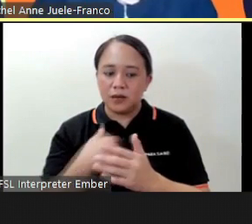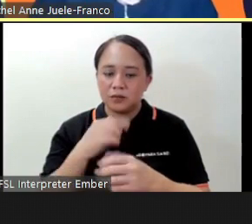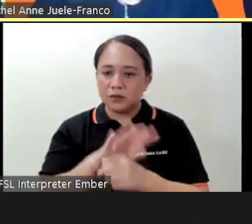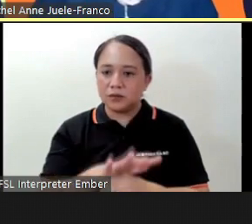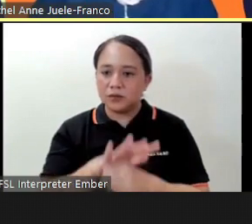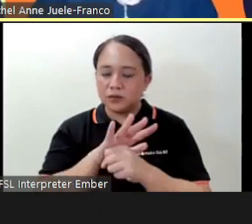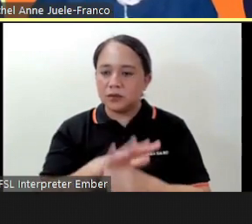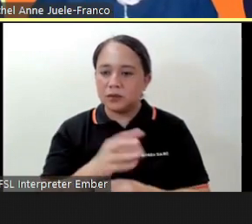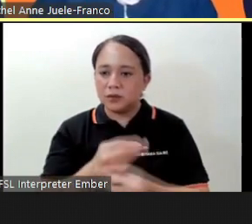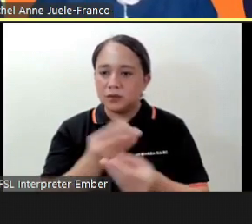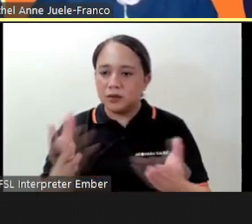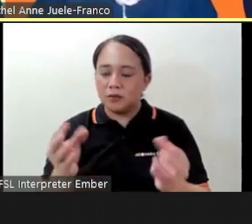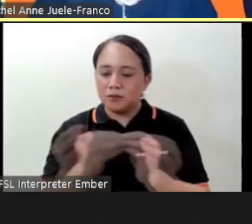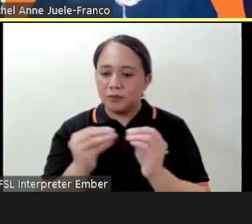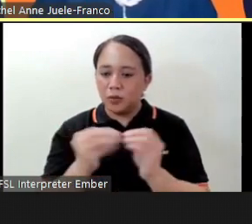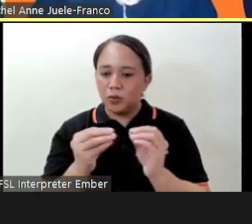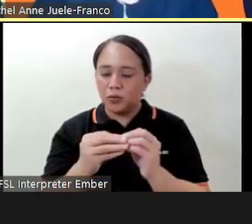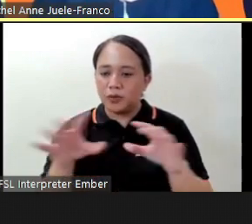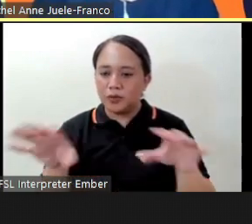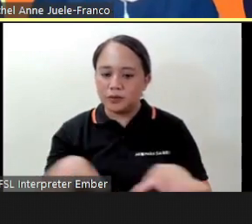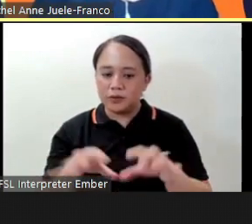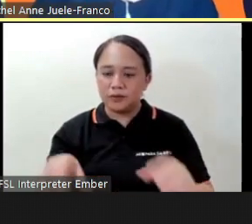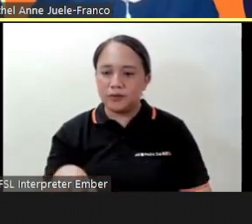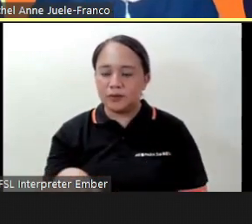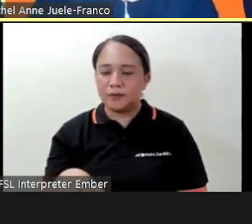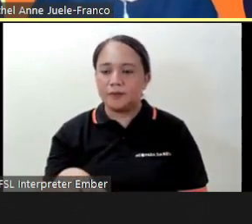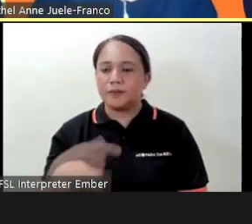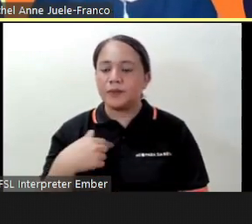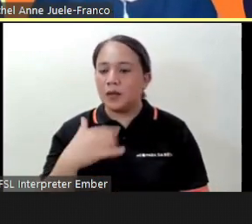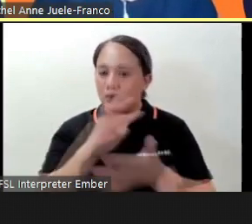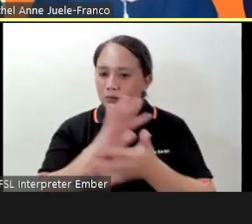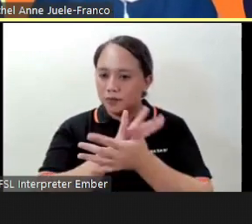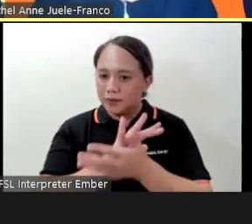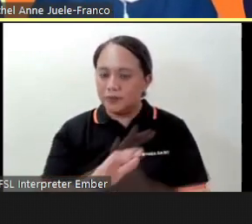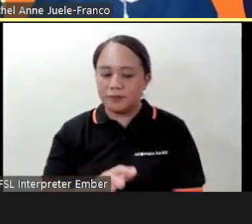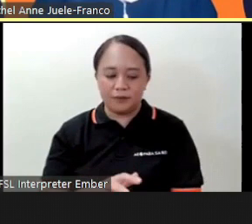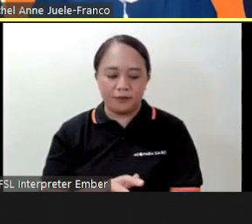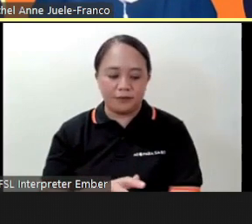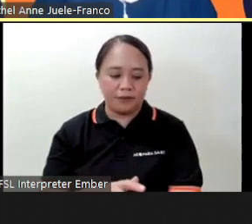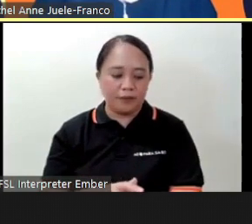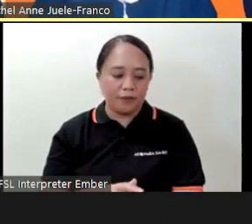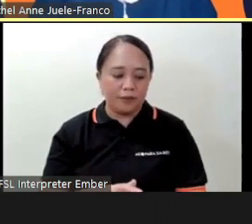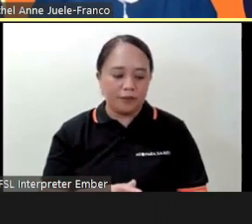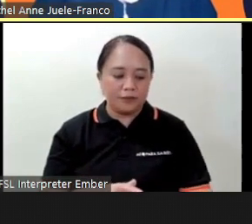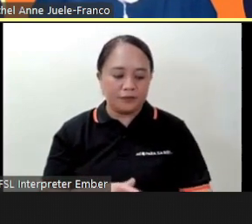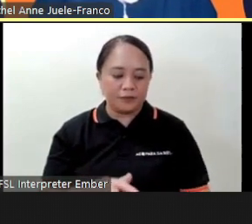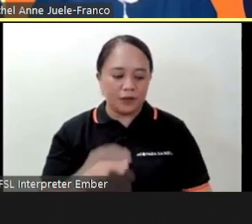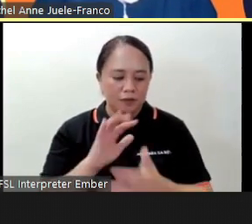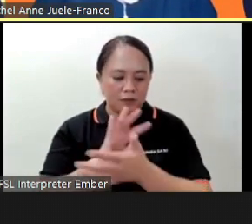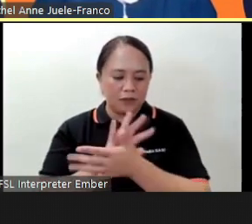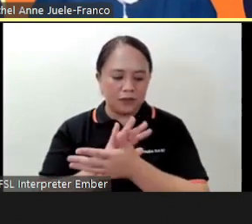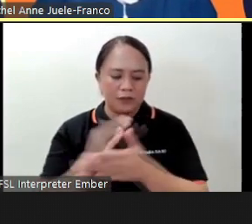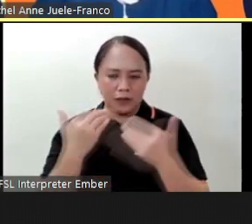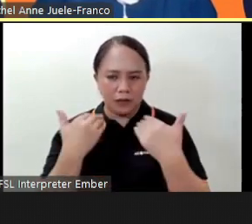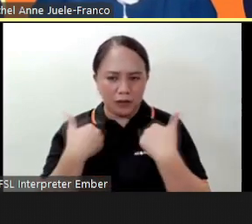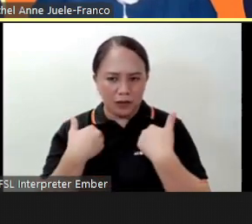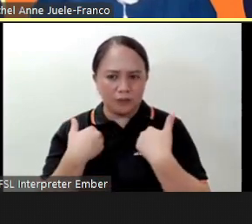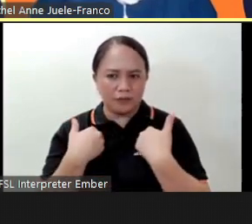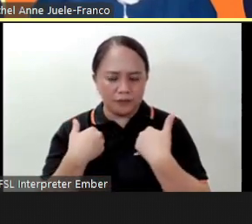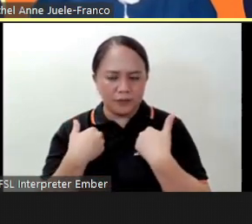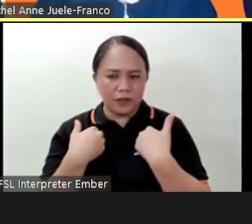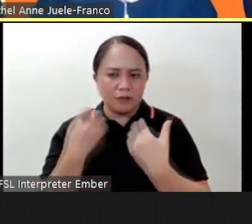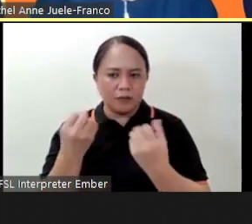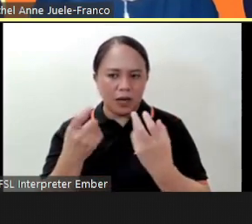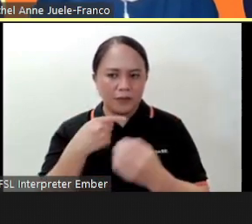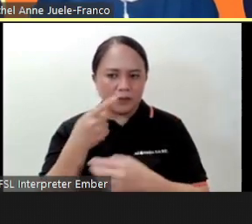giving more activities during this pandemic even though this pandemic means many of us are staying at